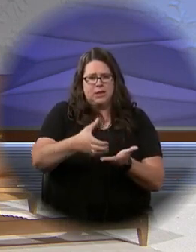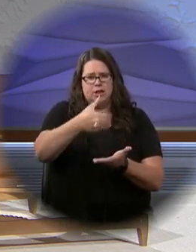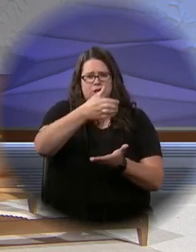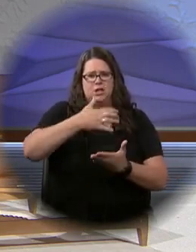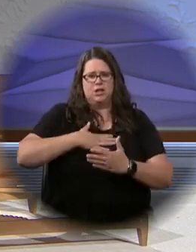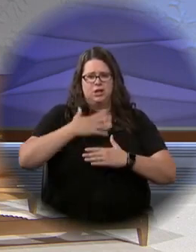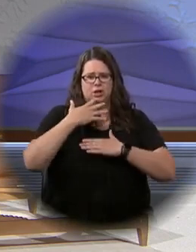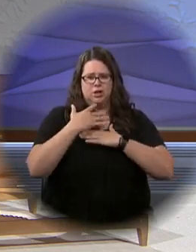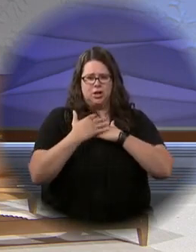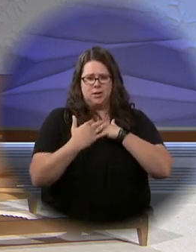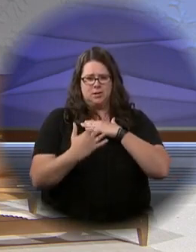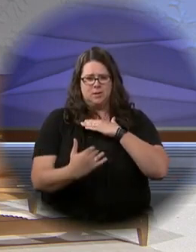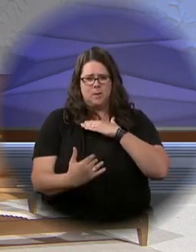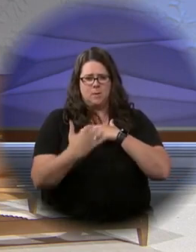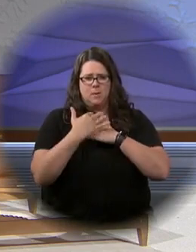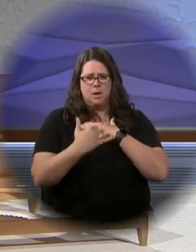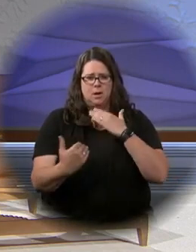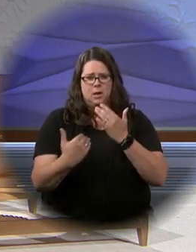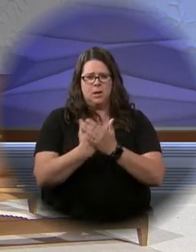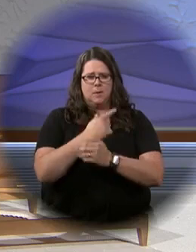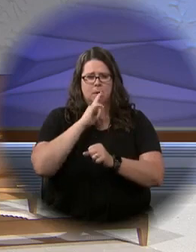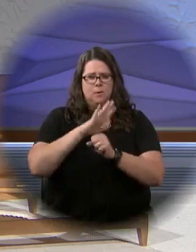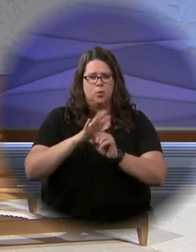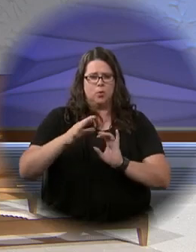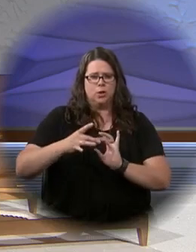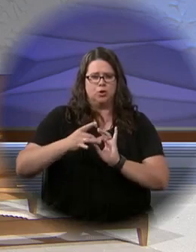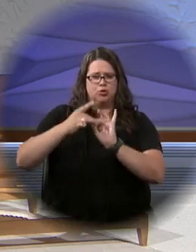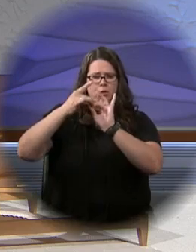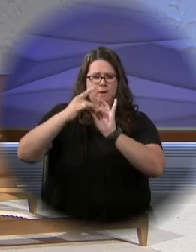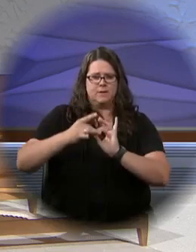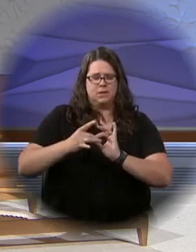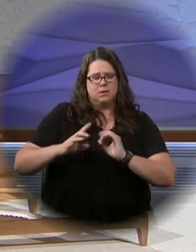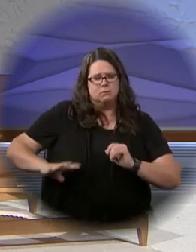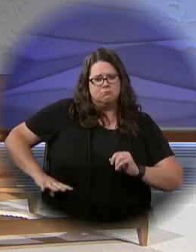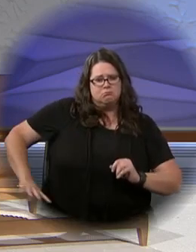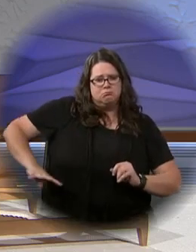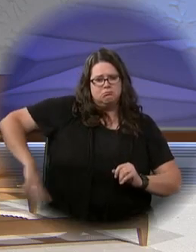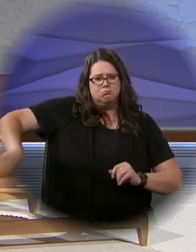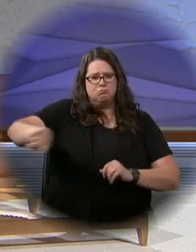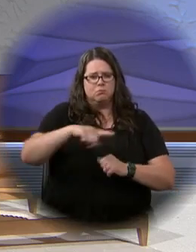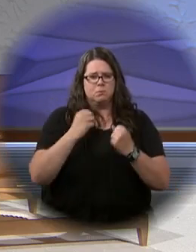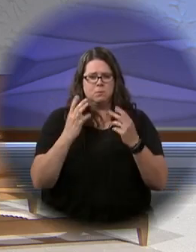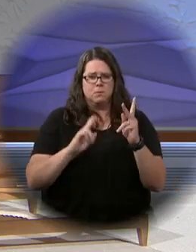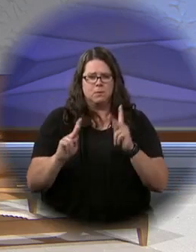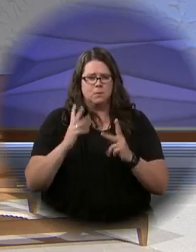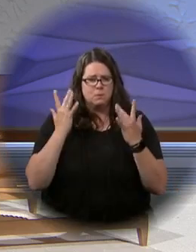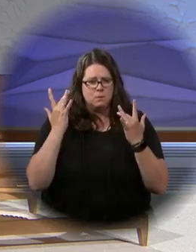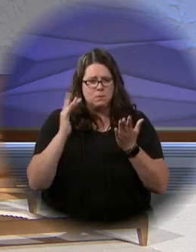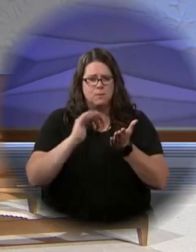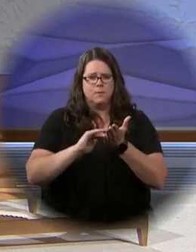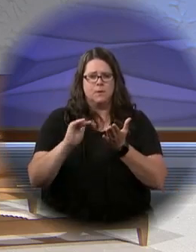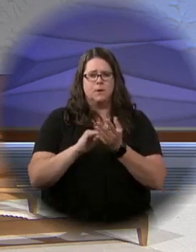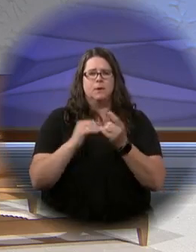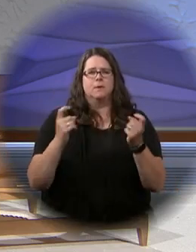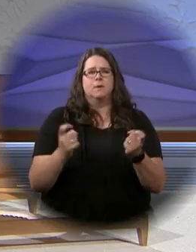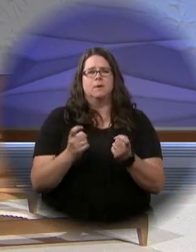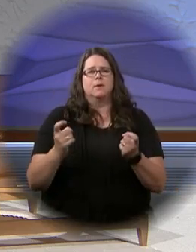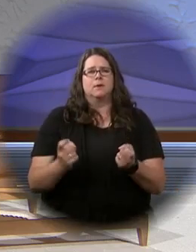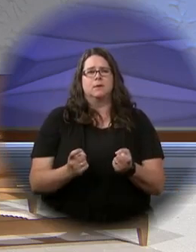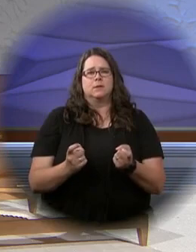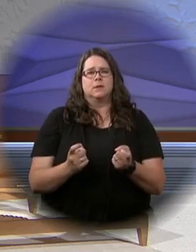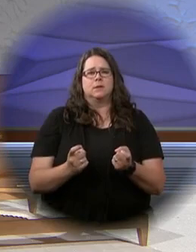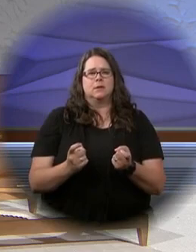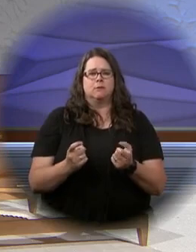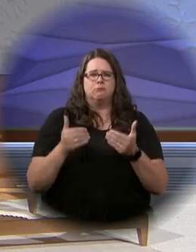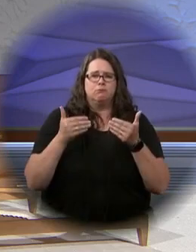it. What this is, the chalice of my blood, the blood of the new and eternal covenant, which will be poured out for you and for many